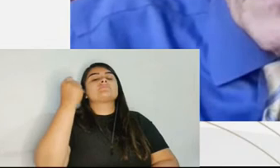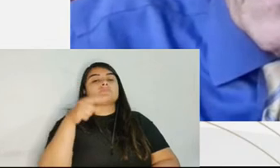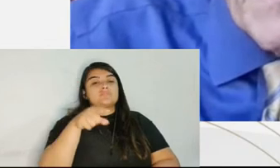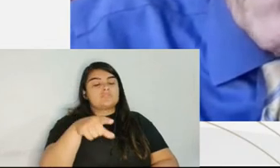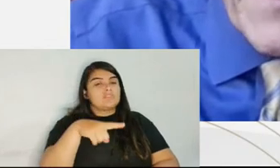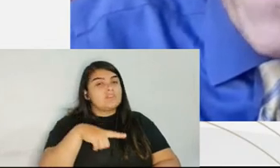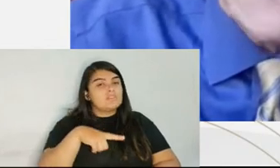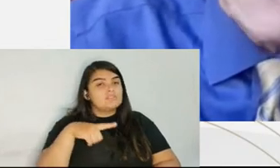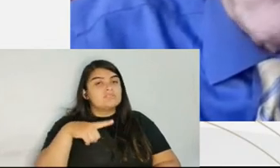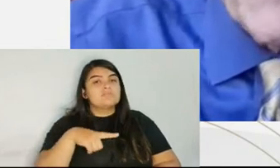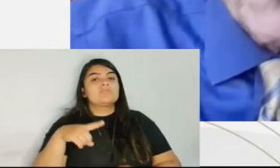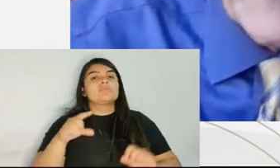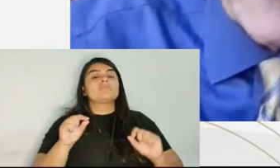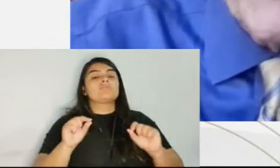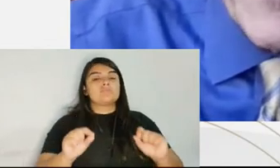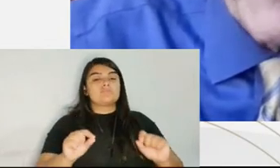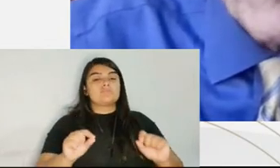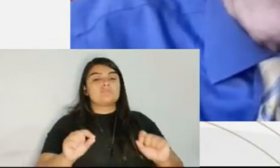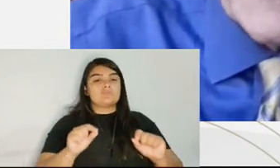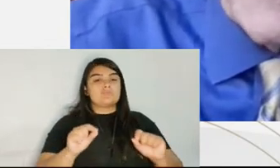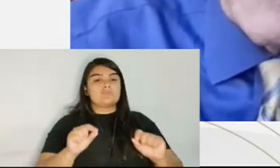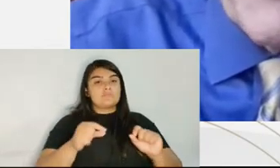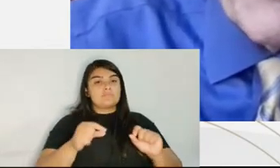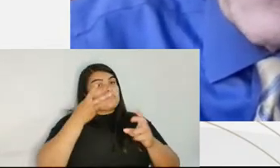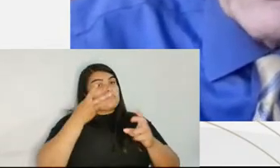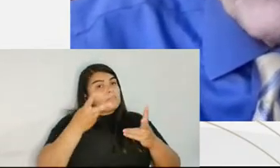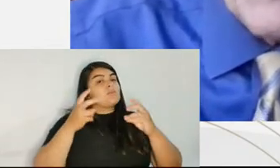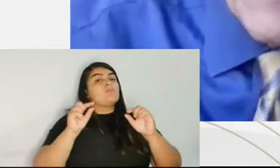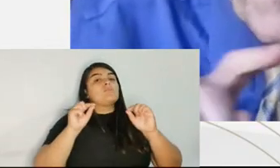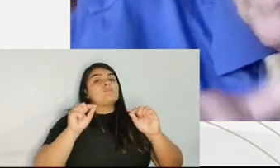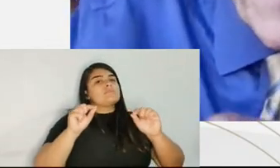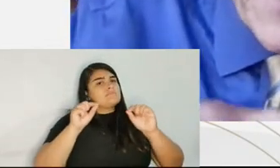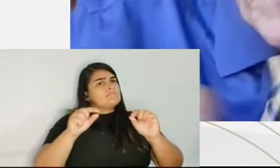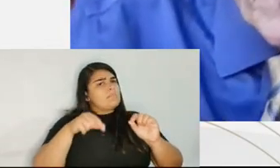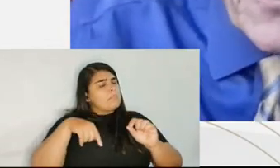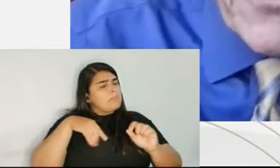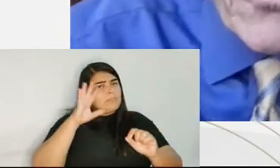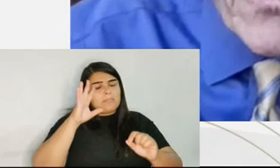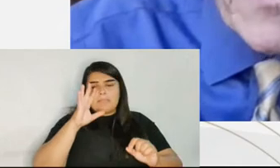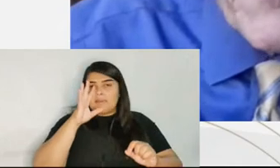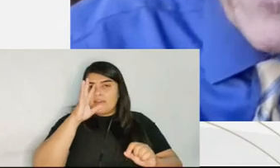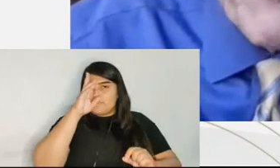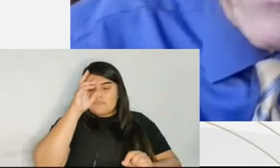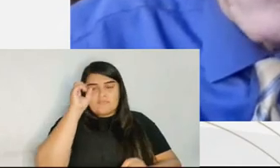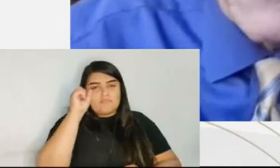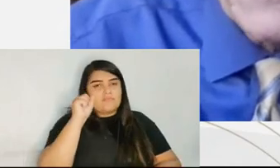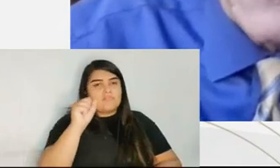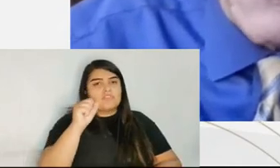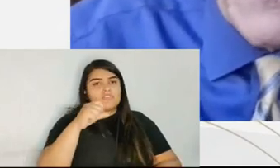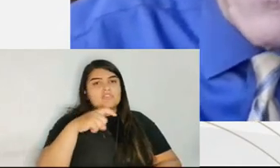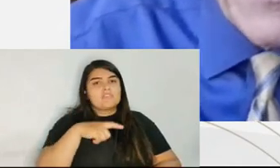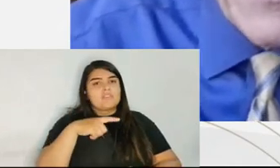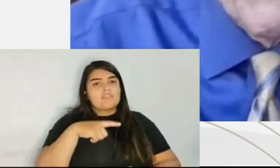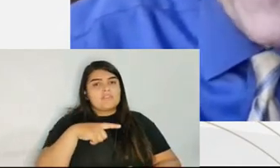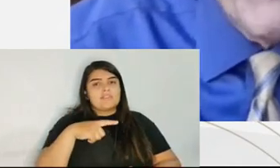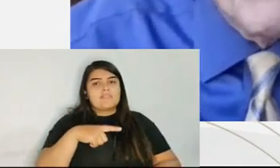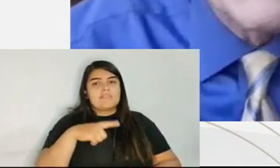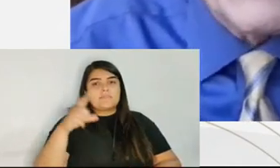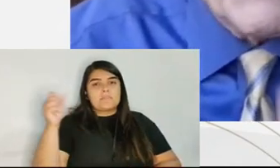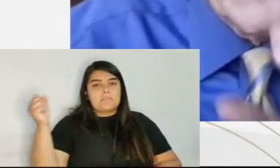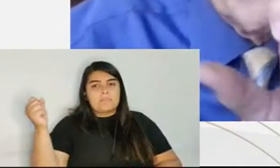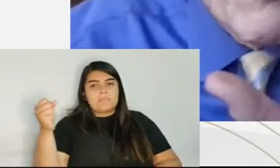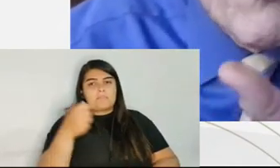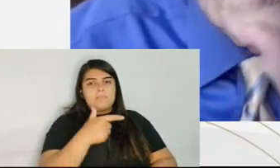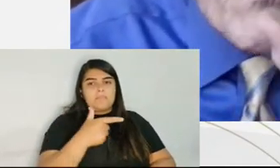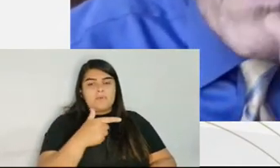figure by a maximum of 25%. So, for example, 100 to 125 months. That